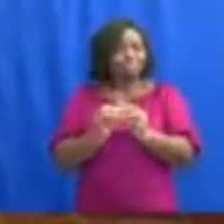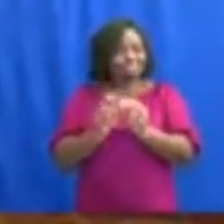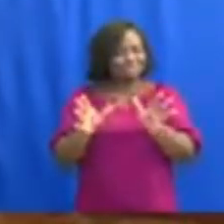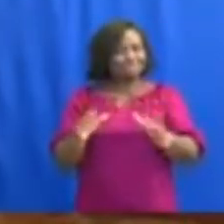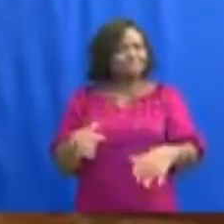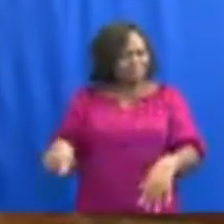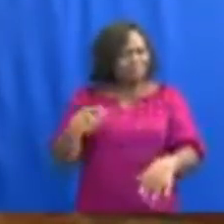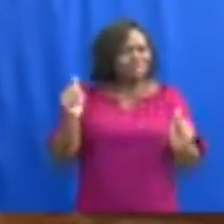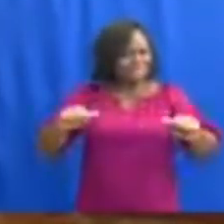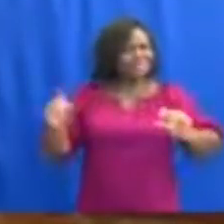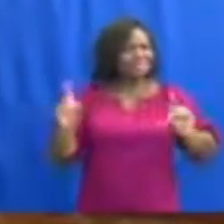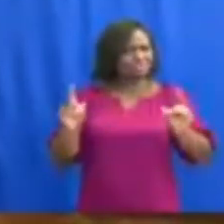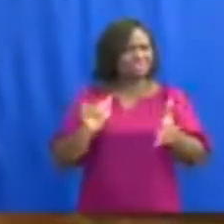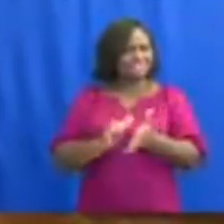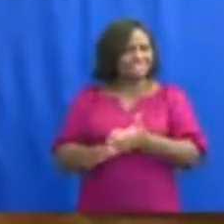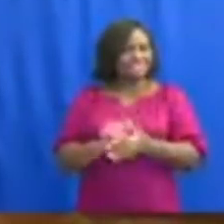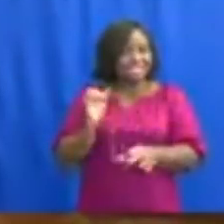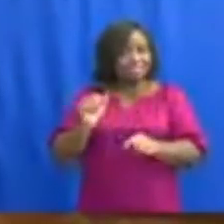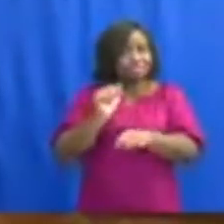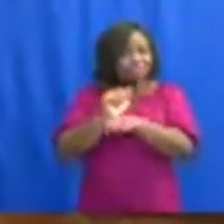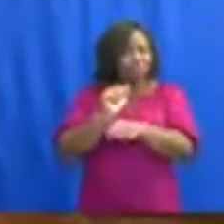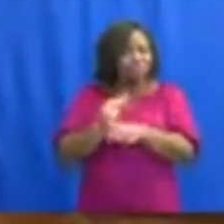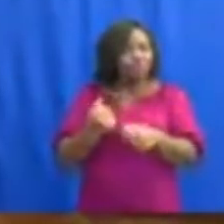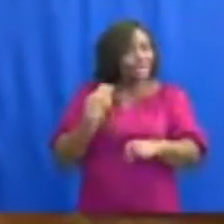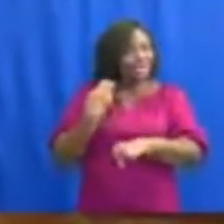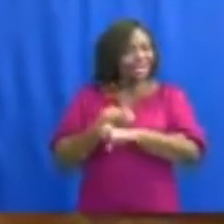do it if we work at it.